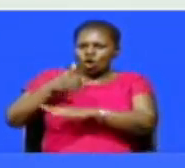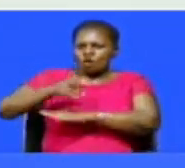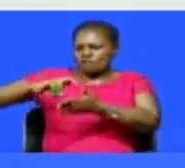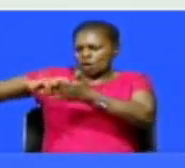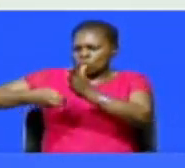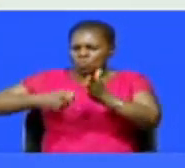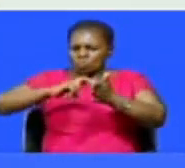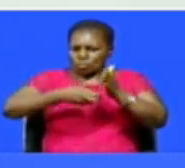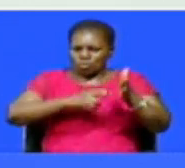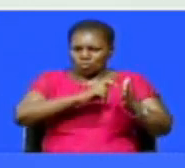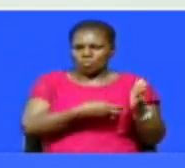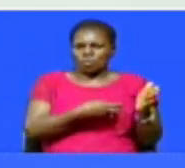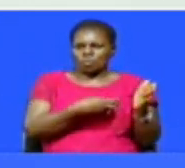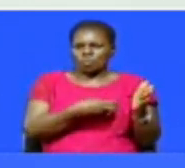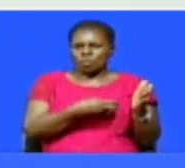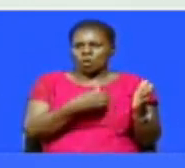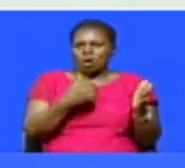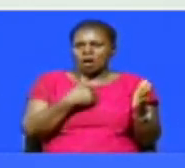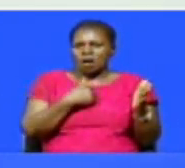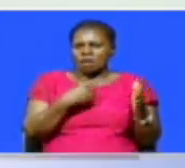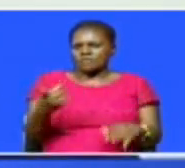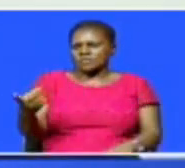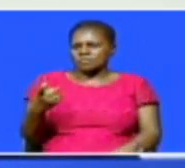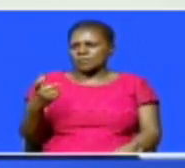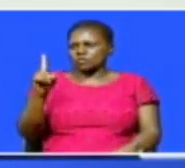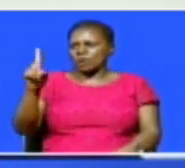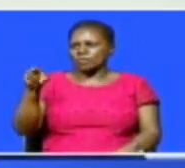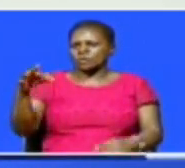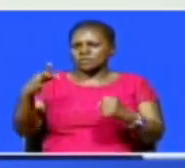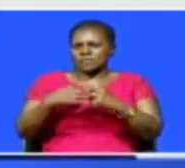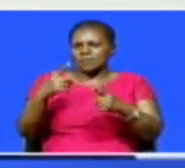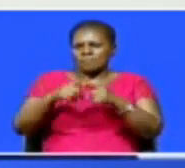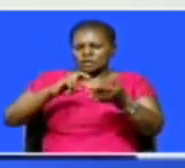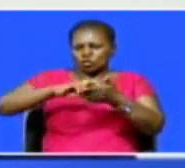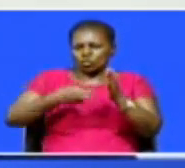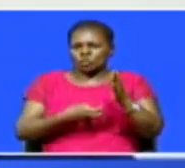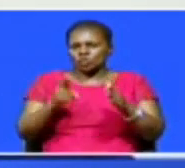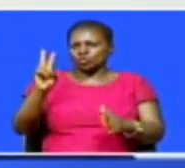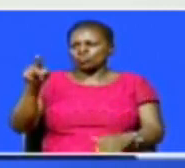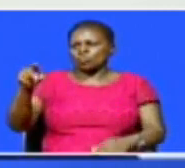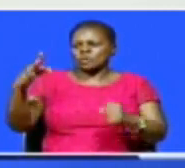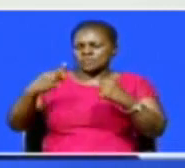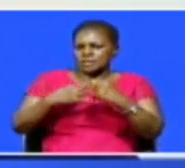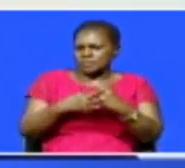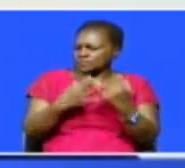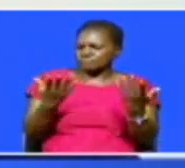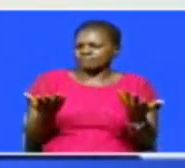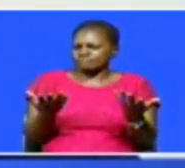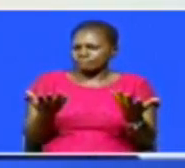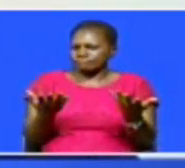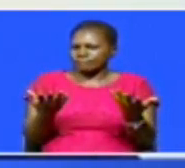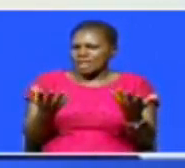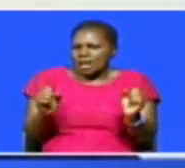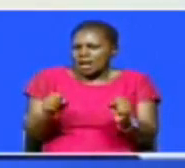So you know, you have a demand of 1.8 and you have contracted power of 2.8. So now